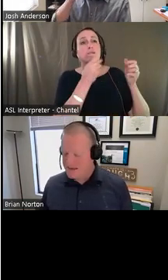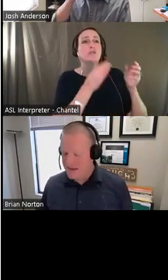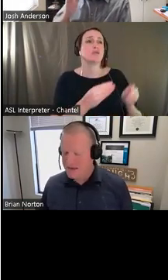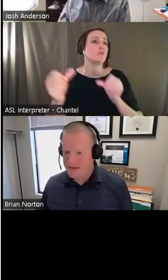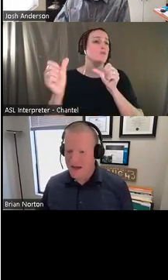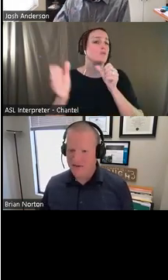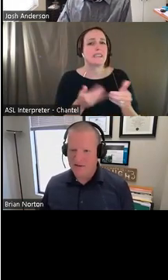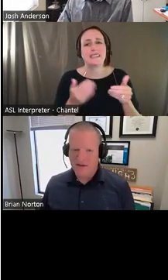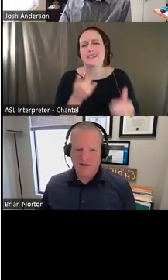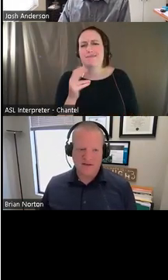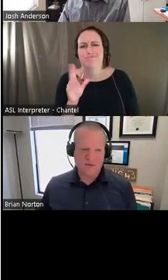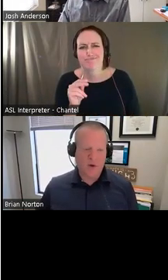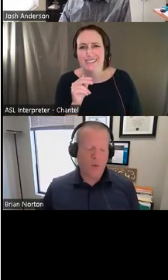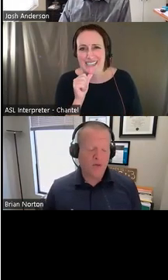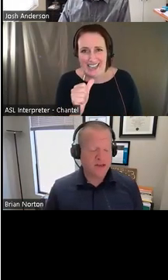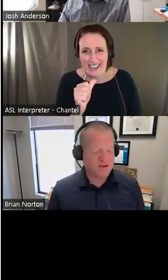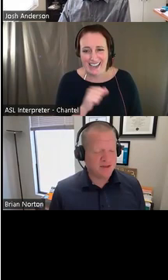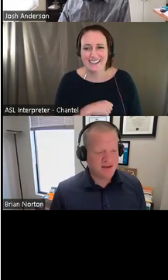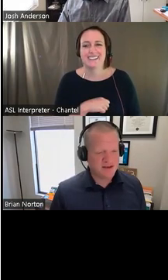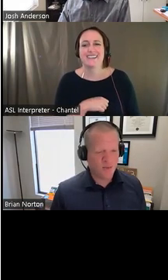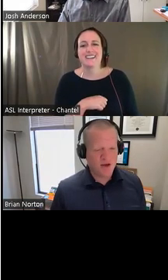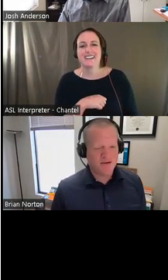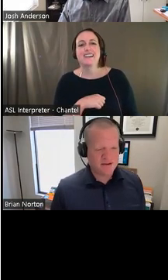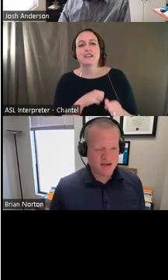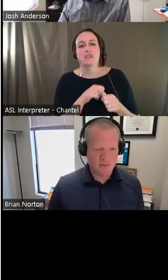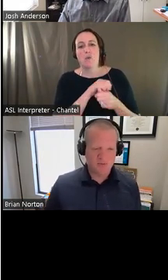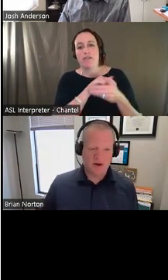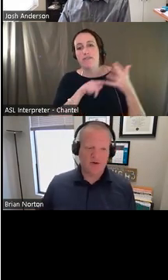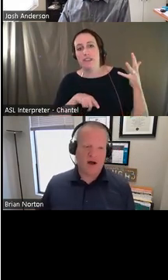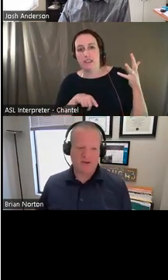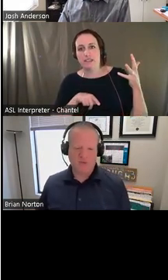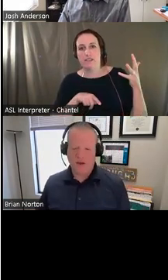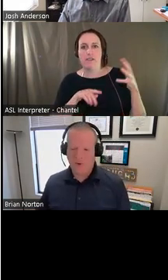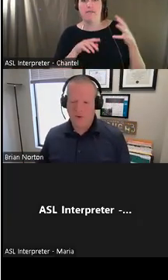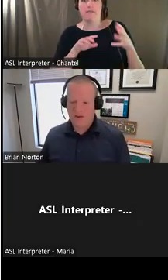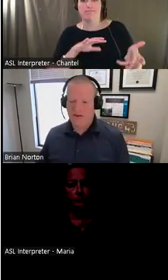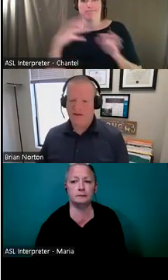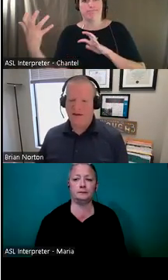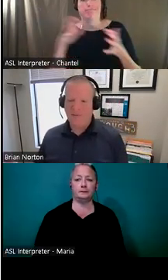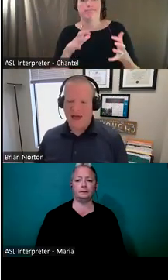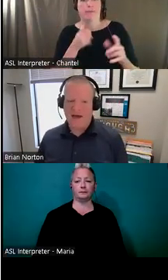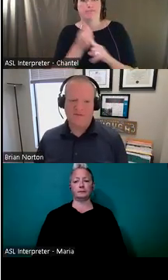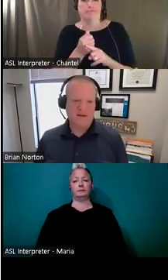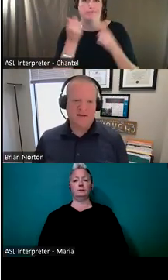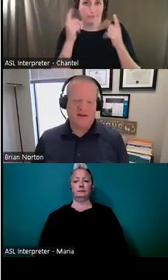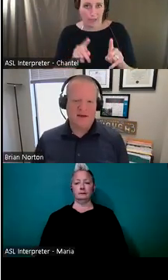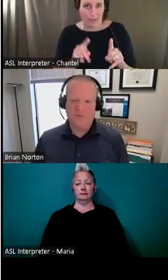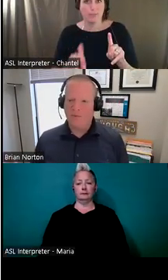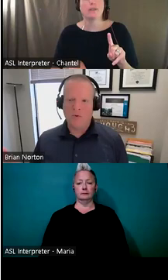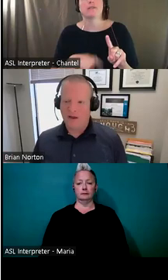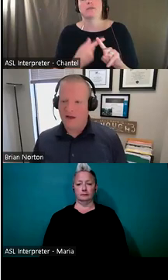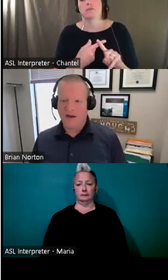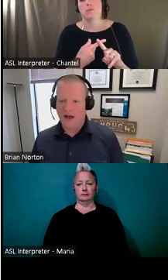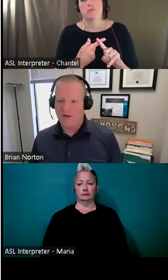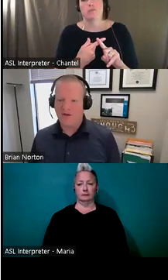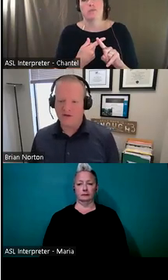that day in and day out. And so these are things that we oftentimes run across when we, um, have, uh, when